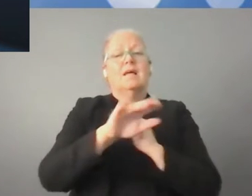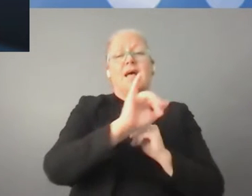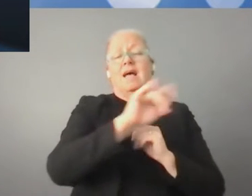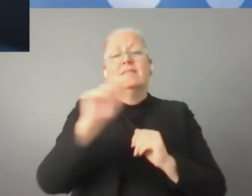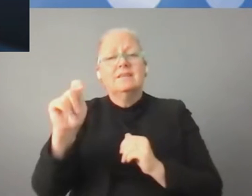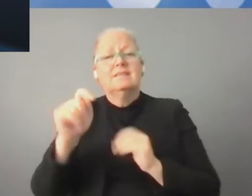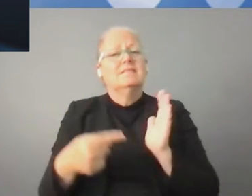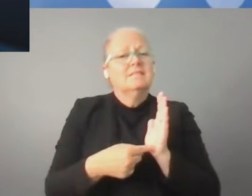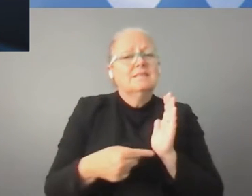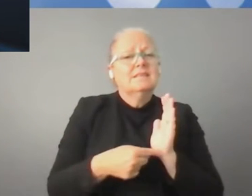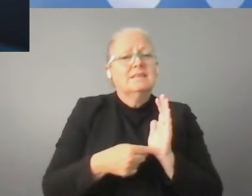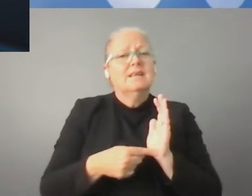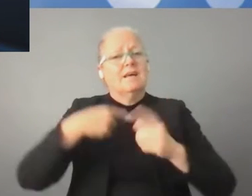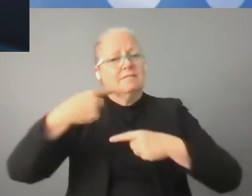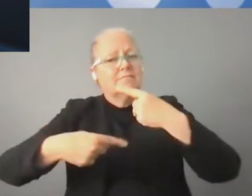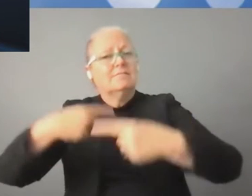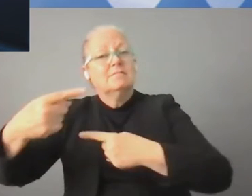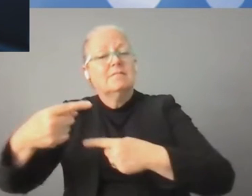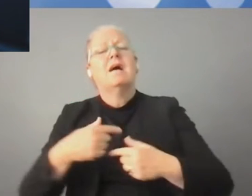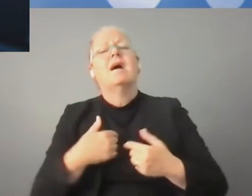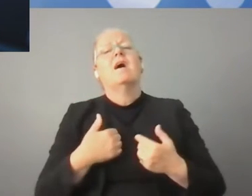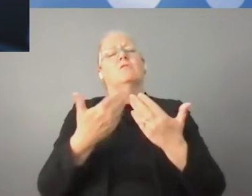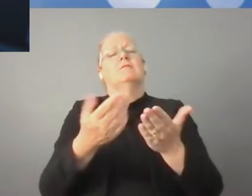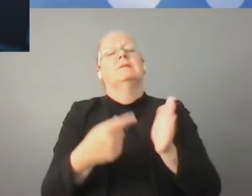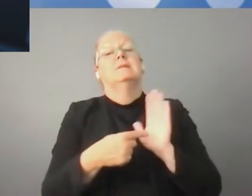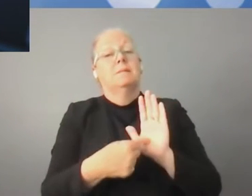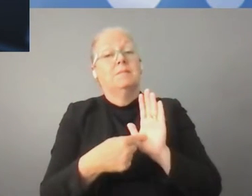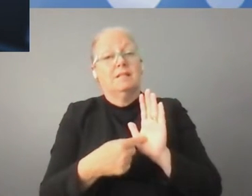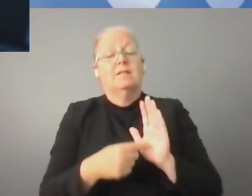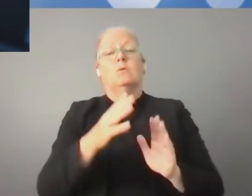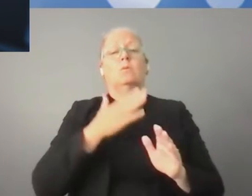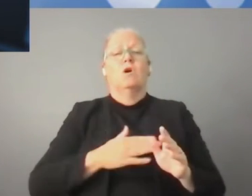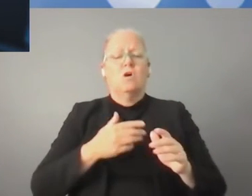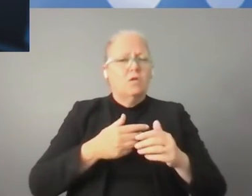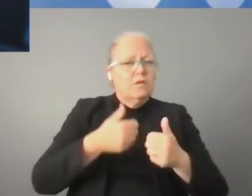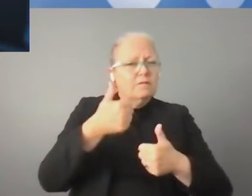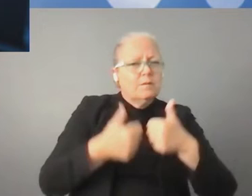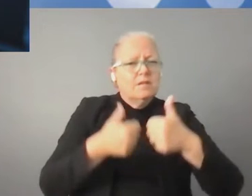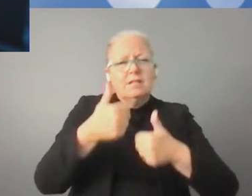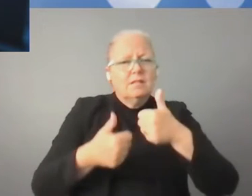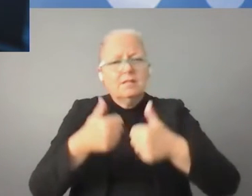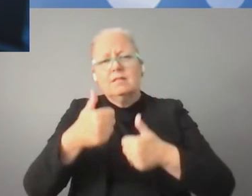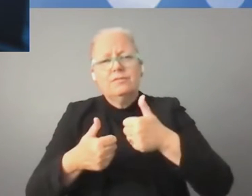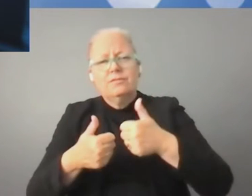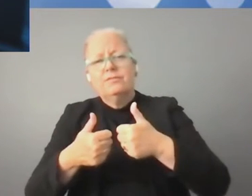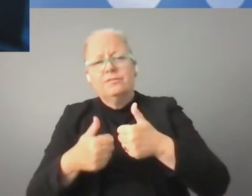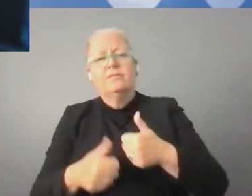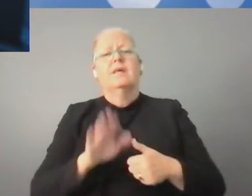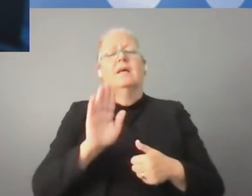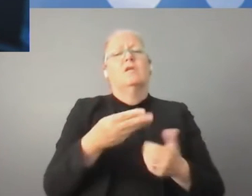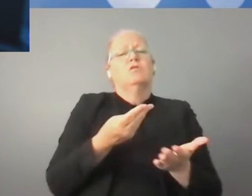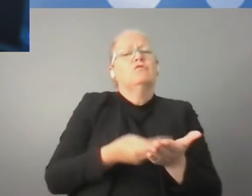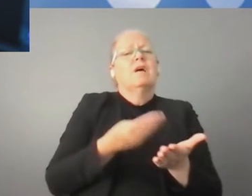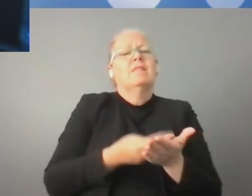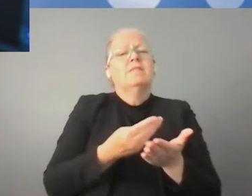implemented. As an example, competitive grant awards are organized for IT projects and companies